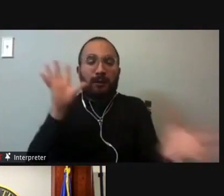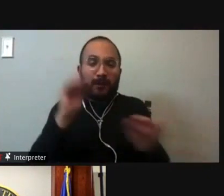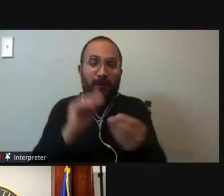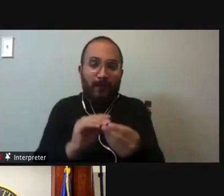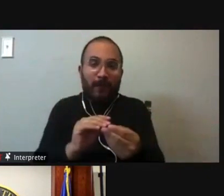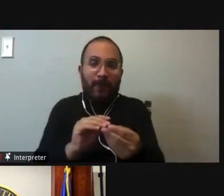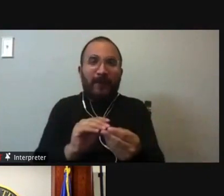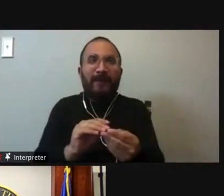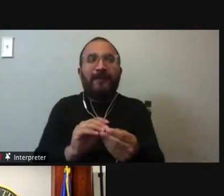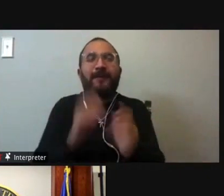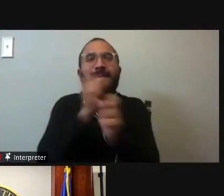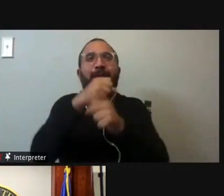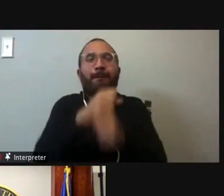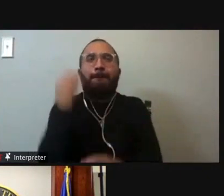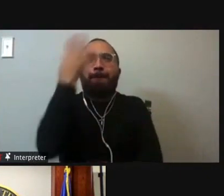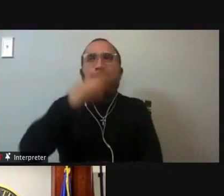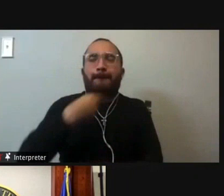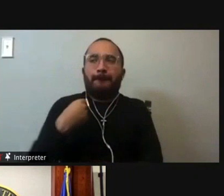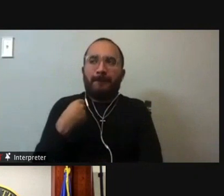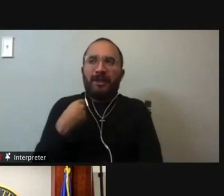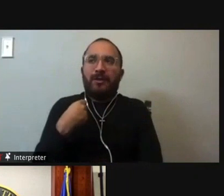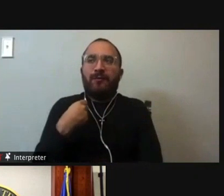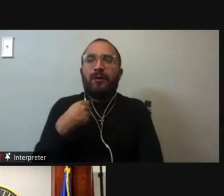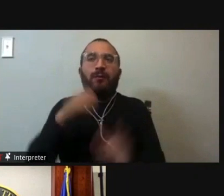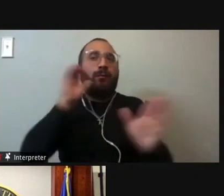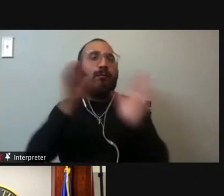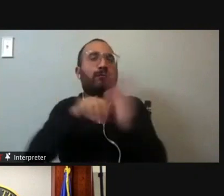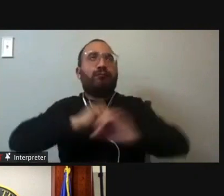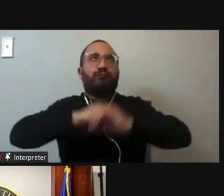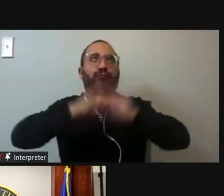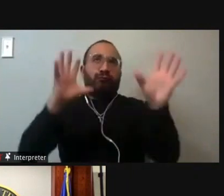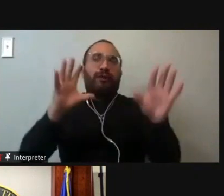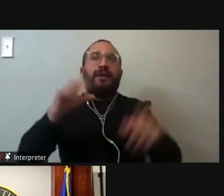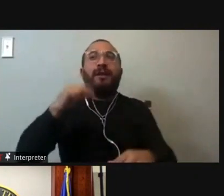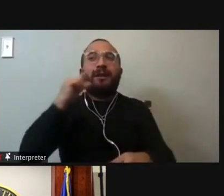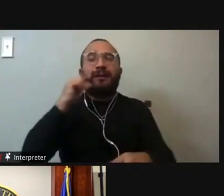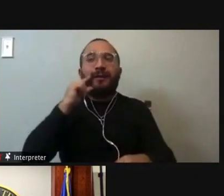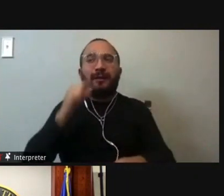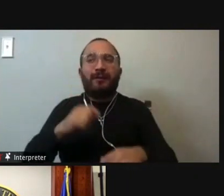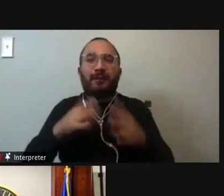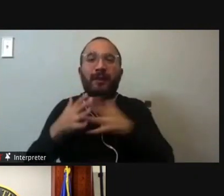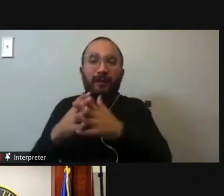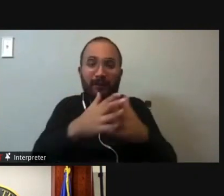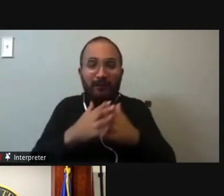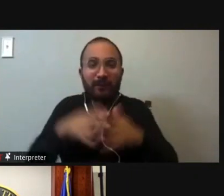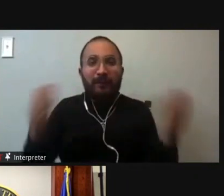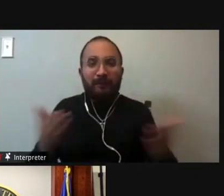the fabric of not just San Antonio, but the fabric of this country. So if